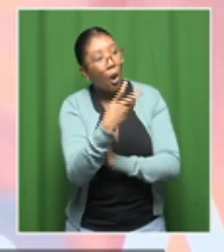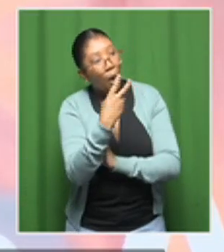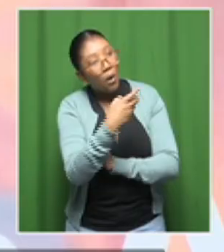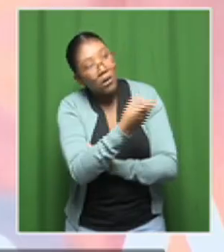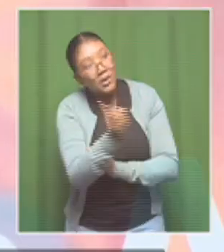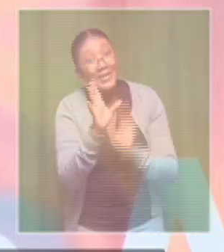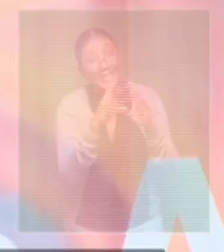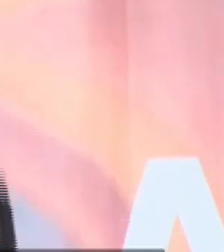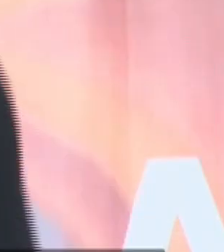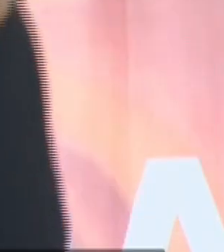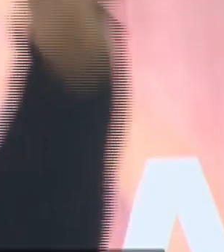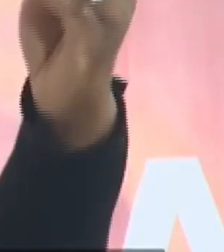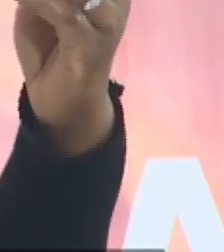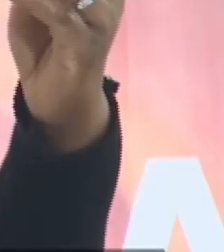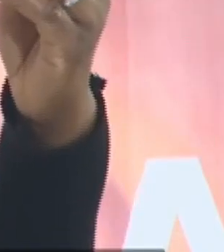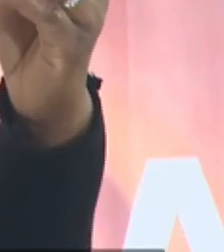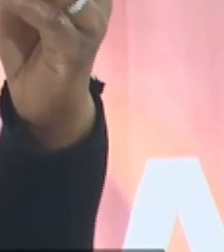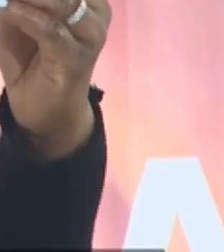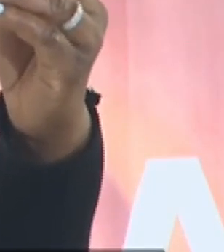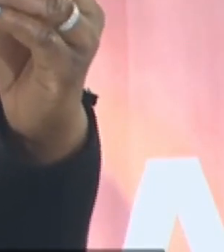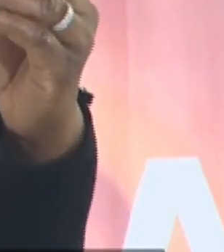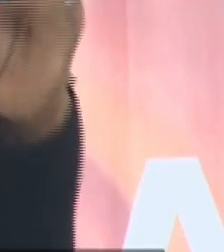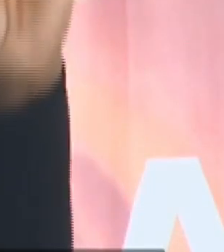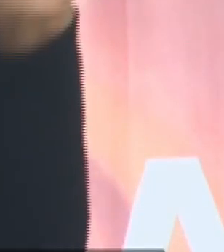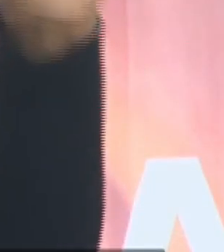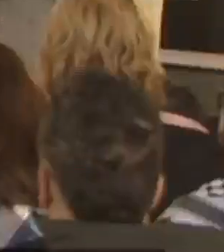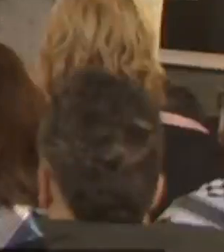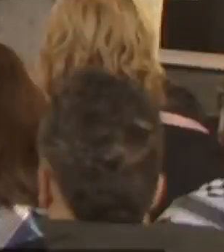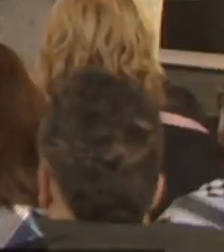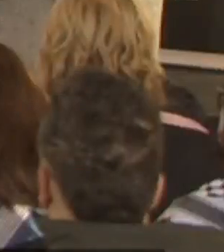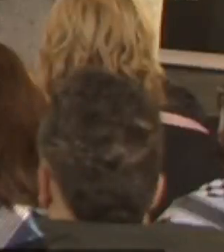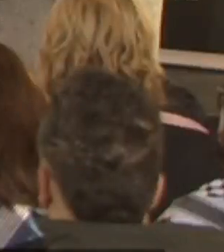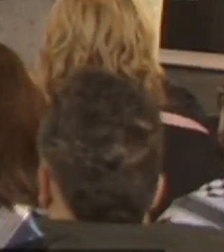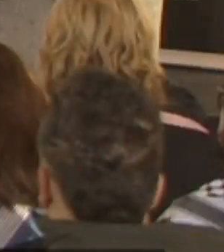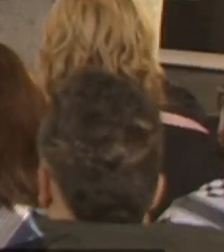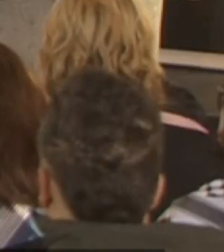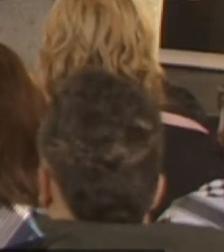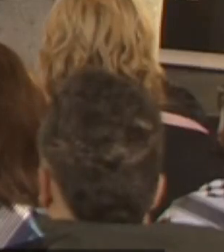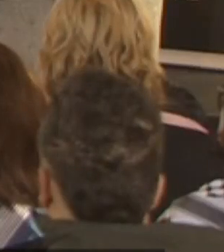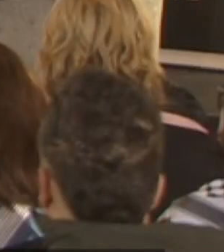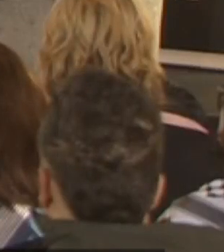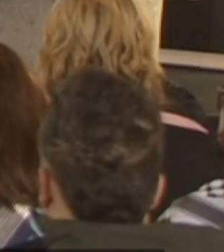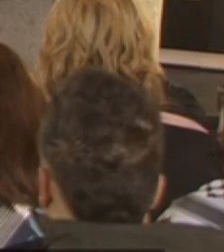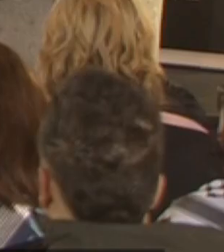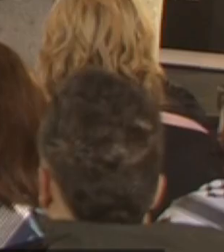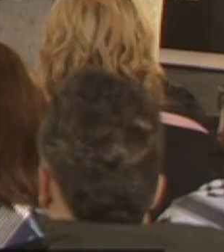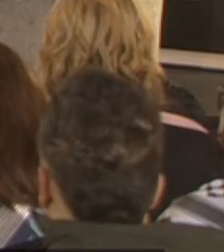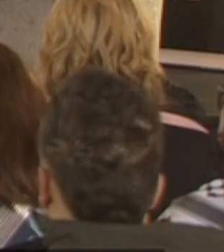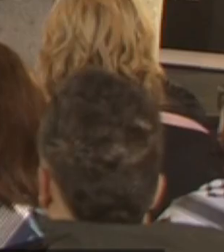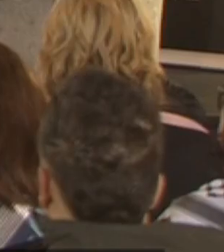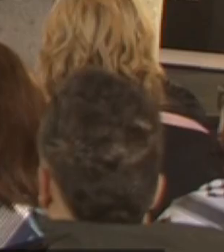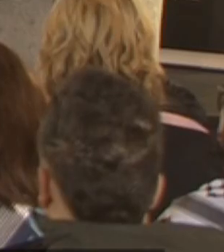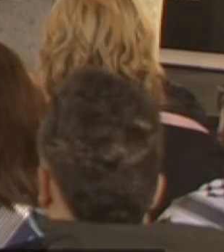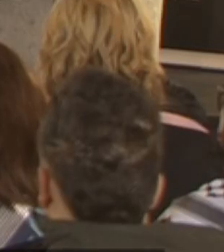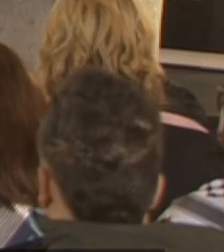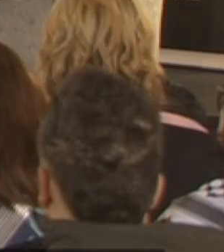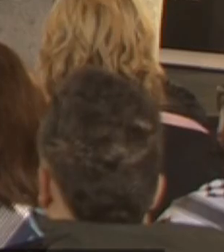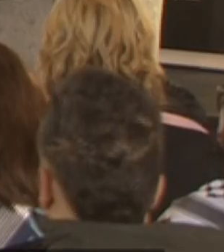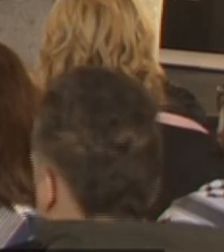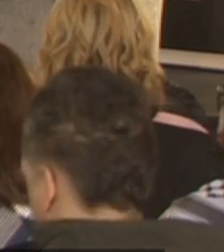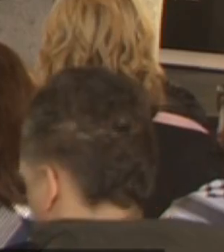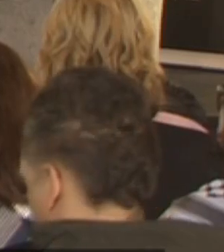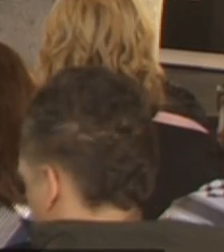might not assist you and get to that level for now, but with the pieces and packages that are there and the networking